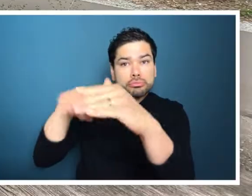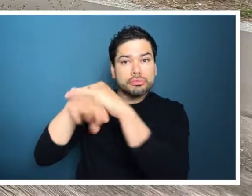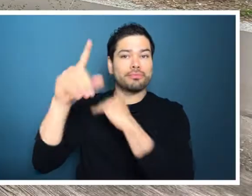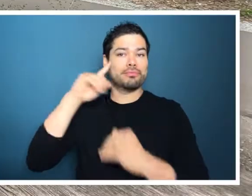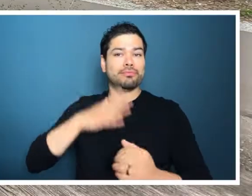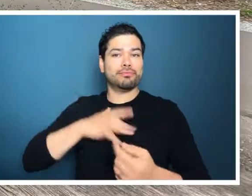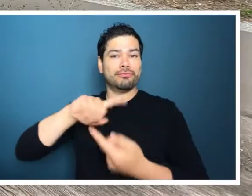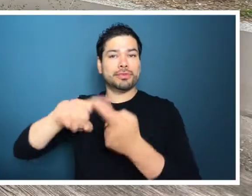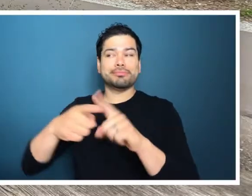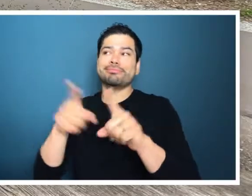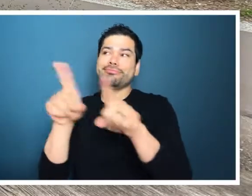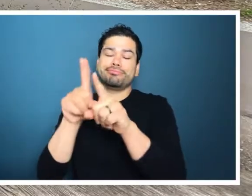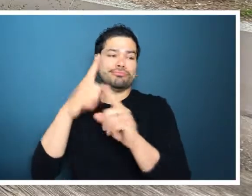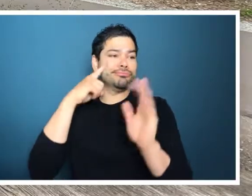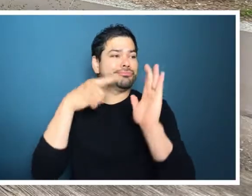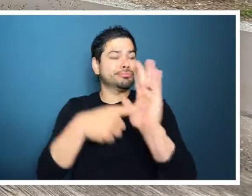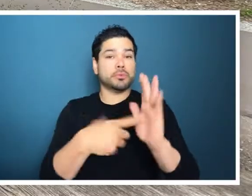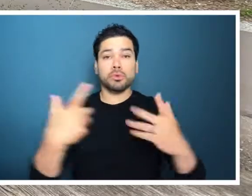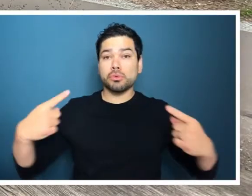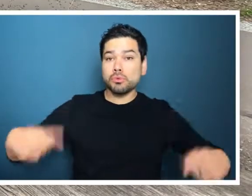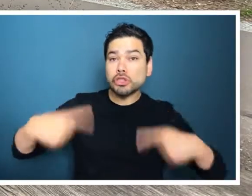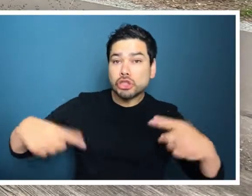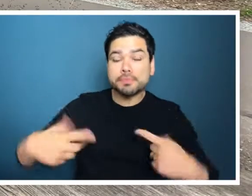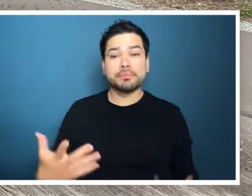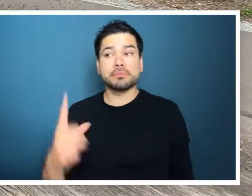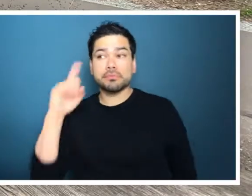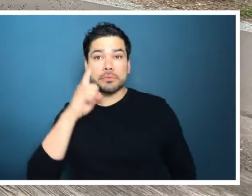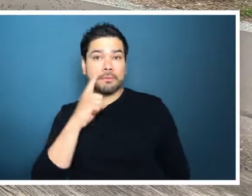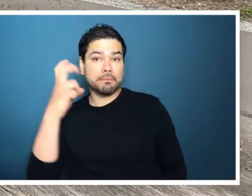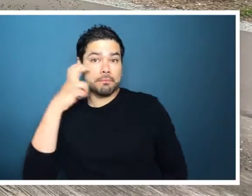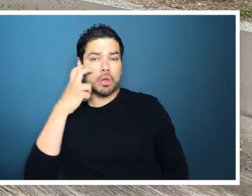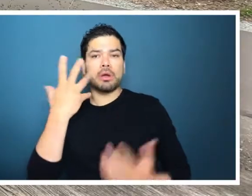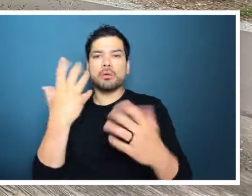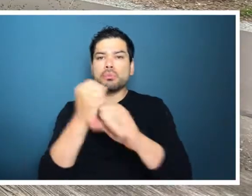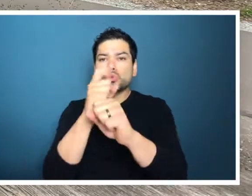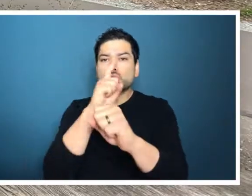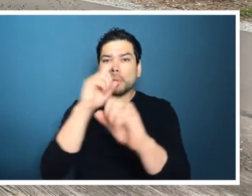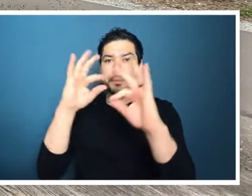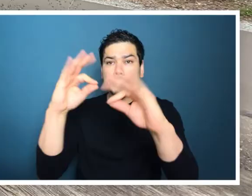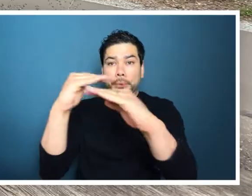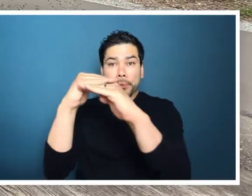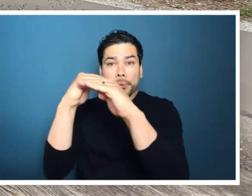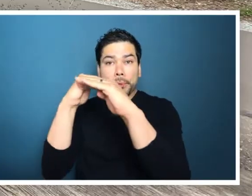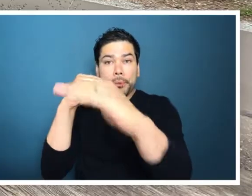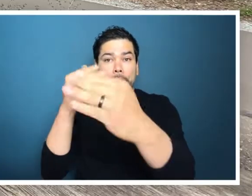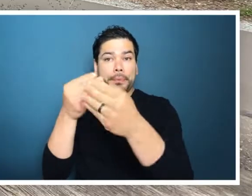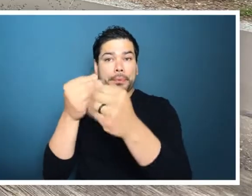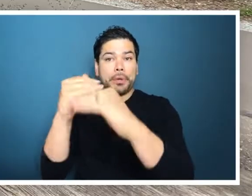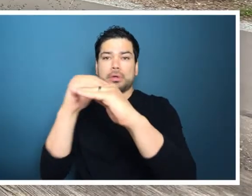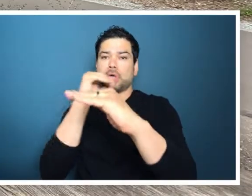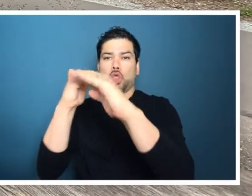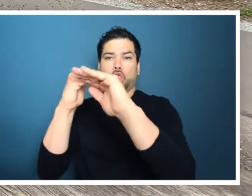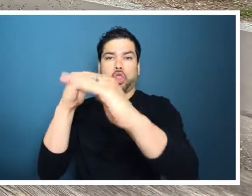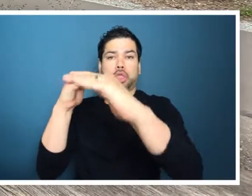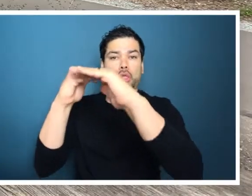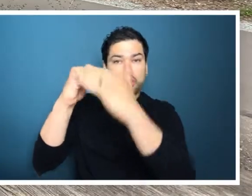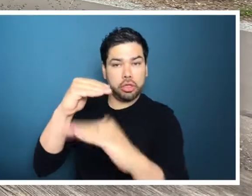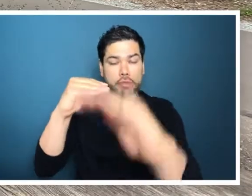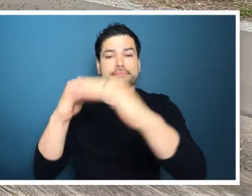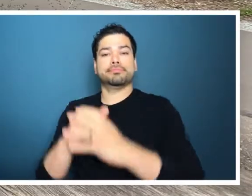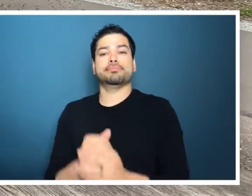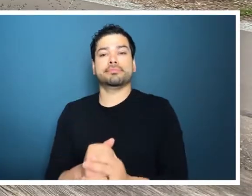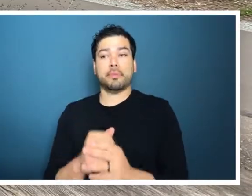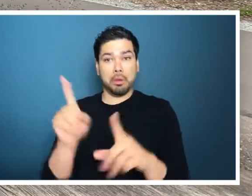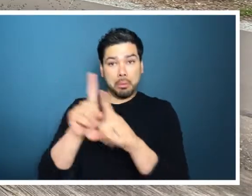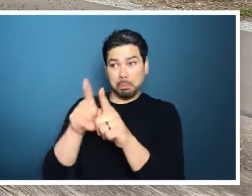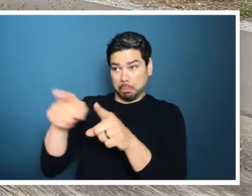that they're accessible for my friends. For example, someone that uses a wheelchair, or someone that is deafblind that needs a smooth path without